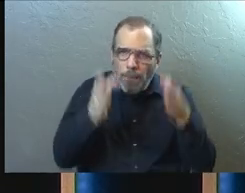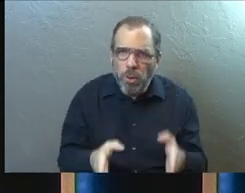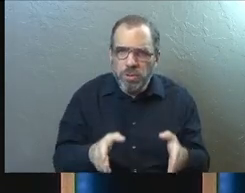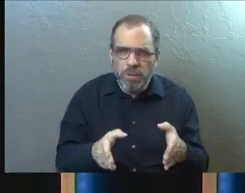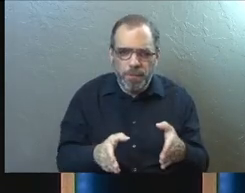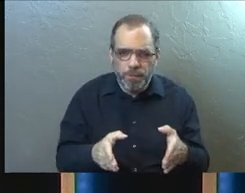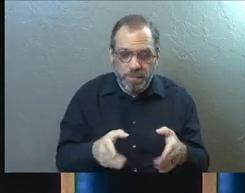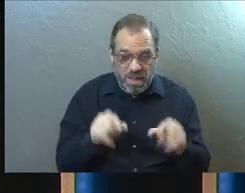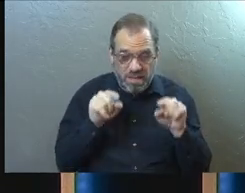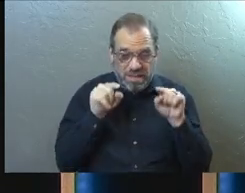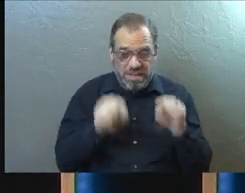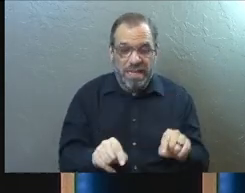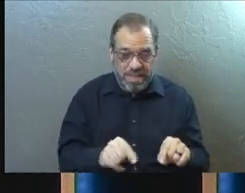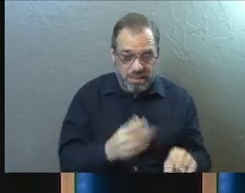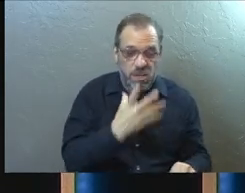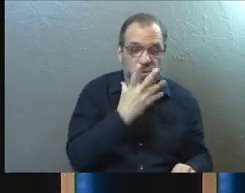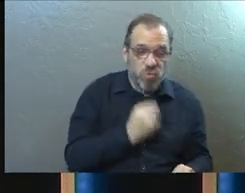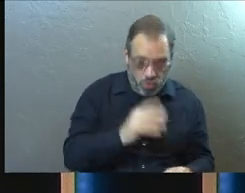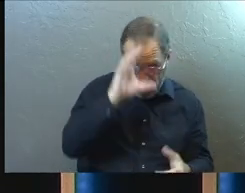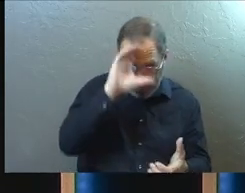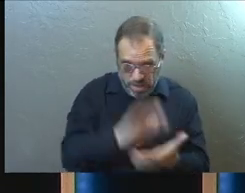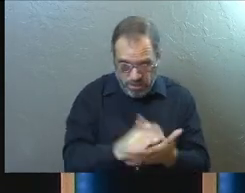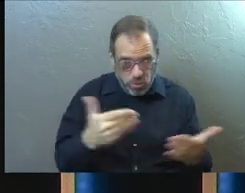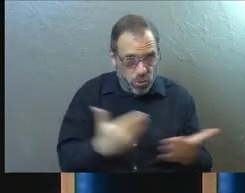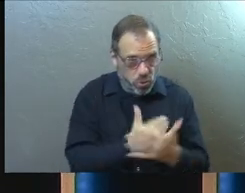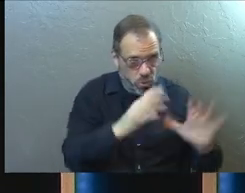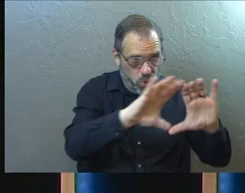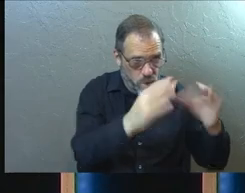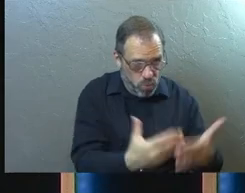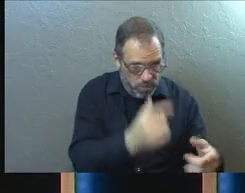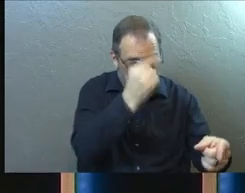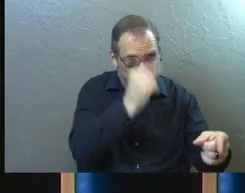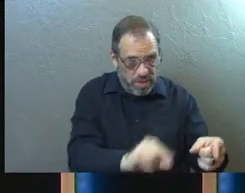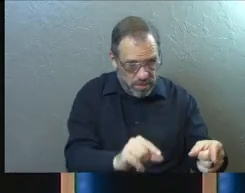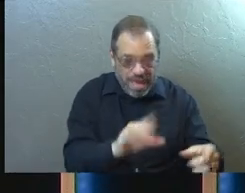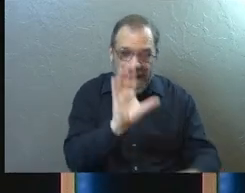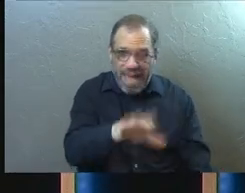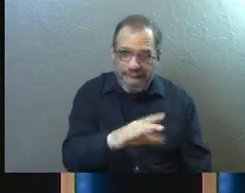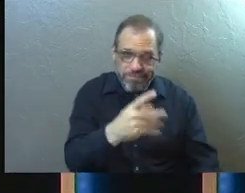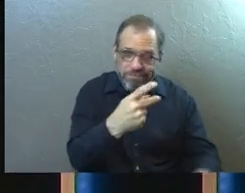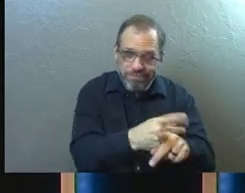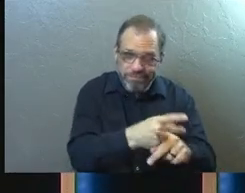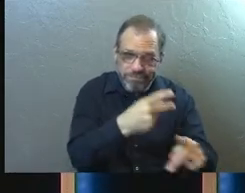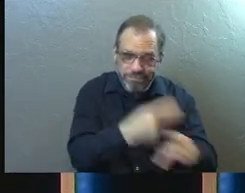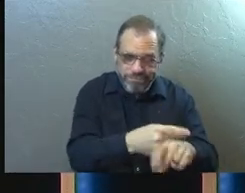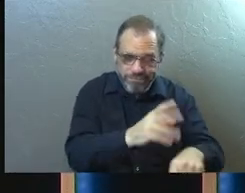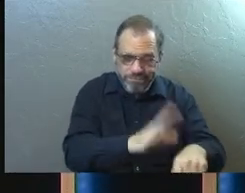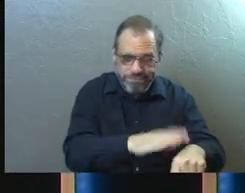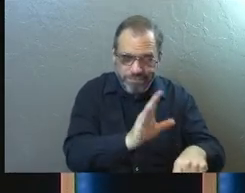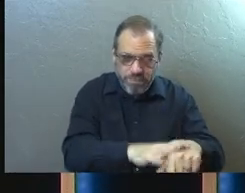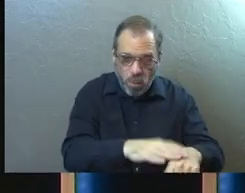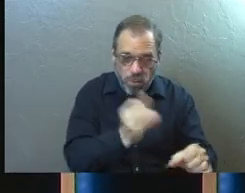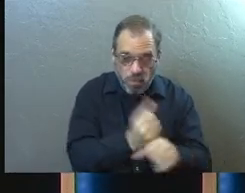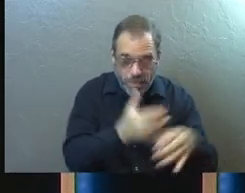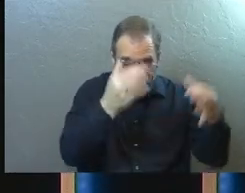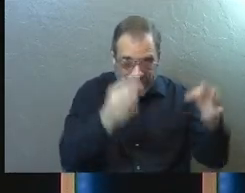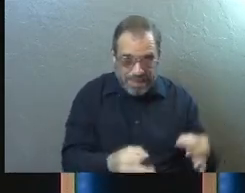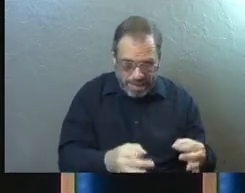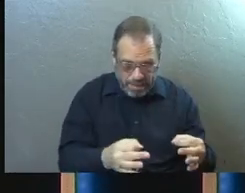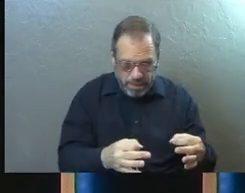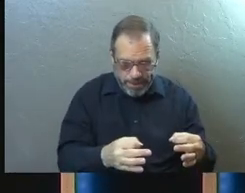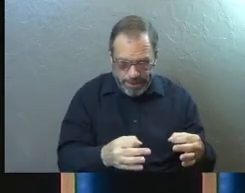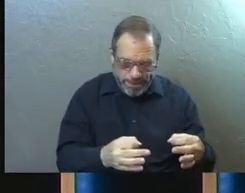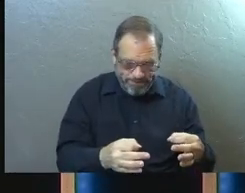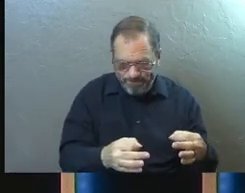invitation from these Jewish believers to a brand new group of people that says, watch what happens when you make the choice to